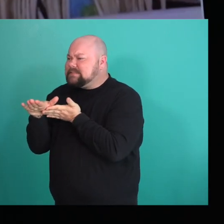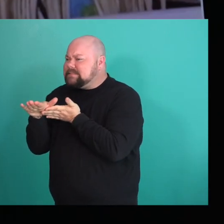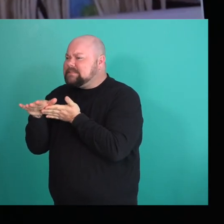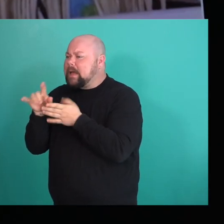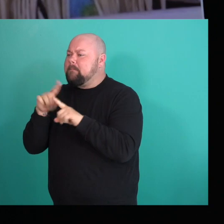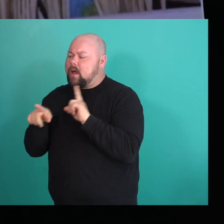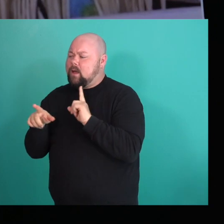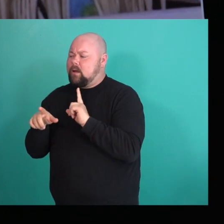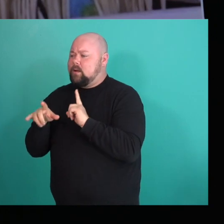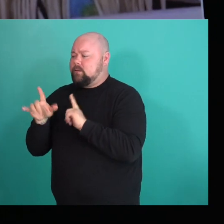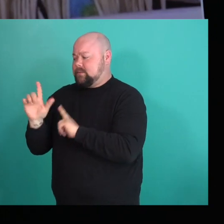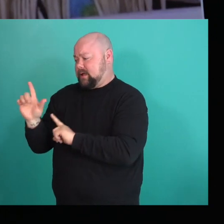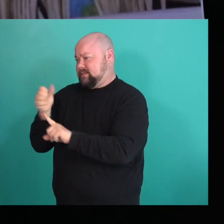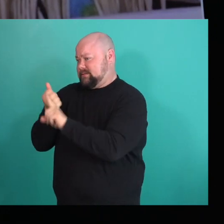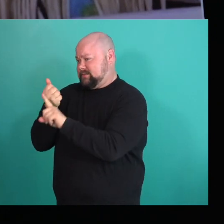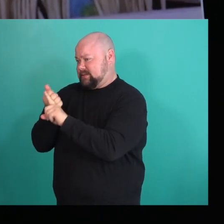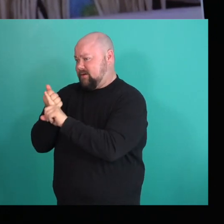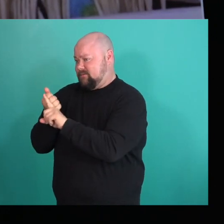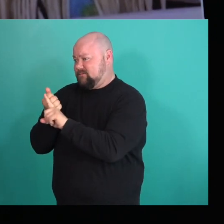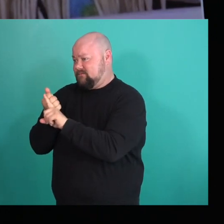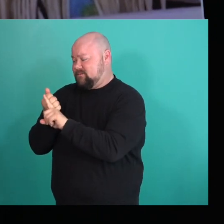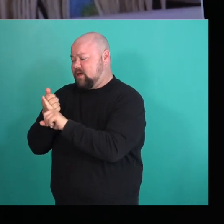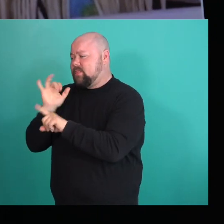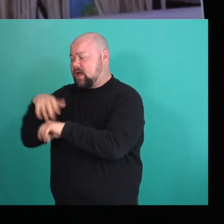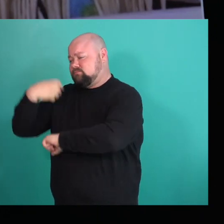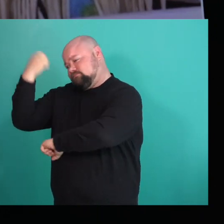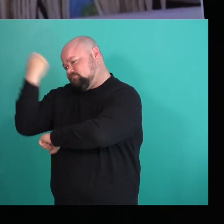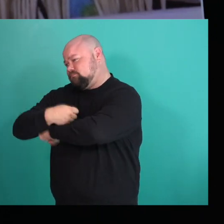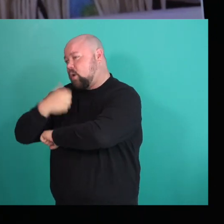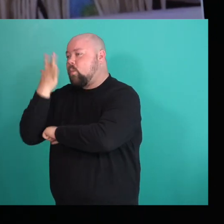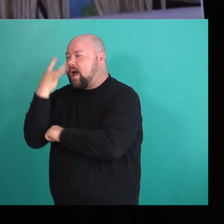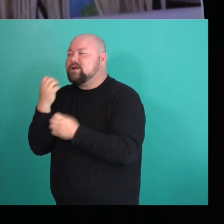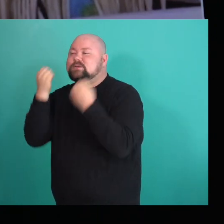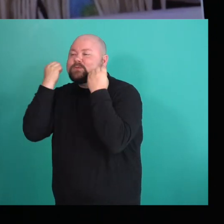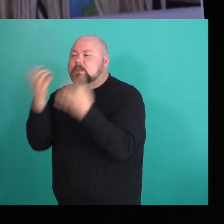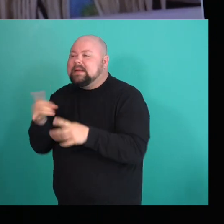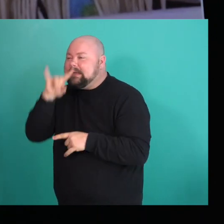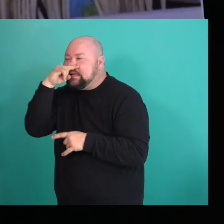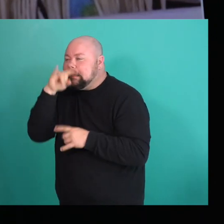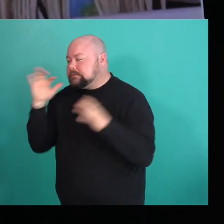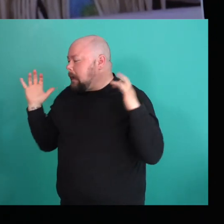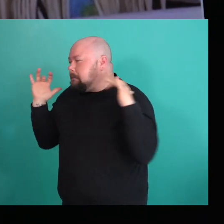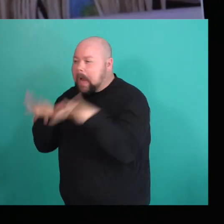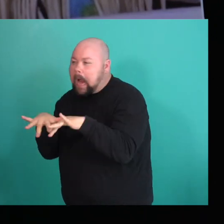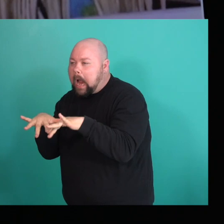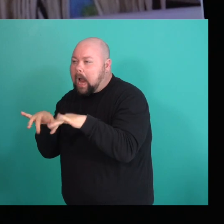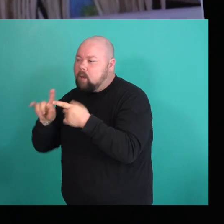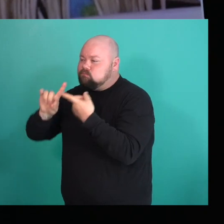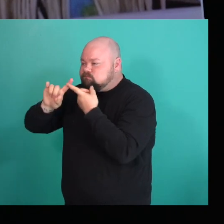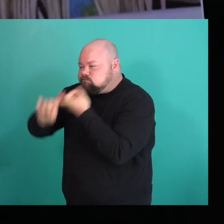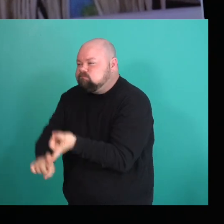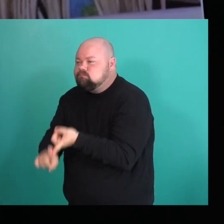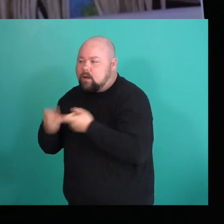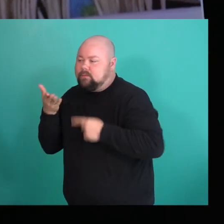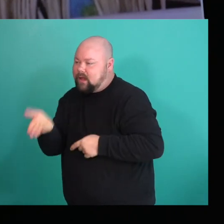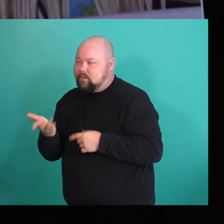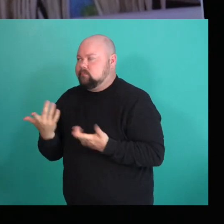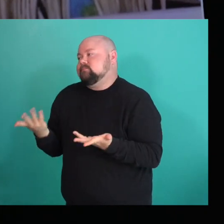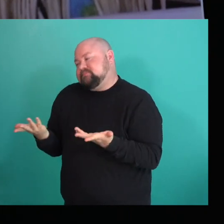but then Langley being Langley, like it closed down because too many kids were hanging out there. Which is like suburban things.